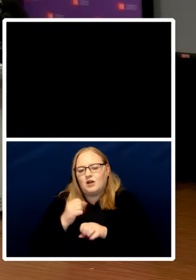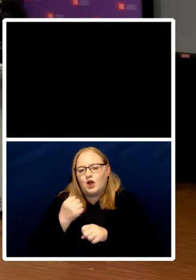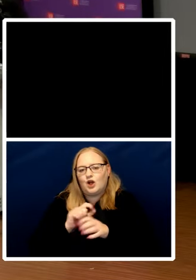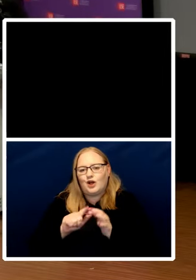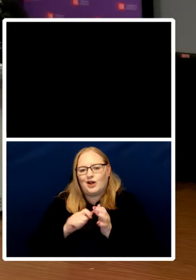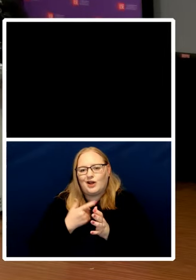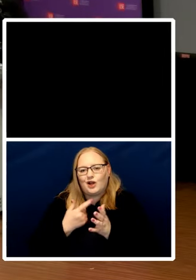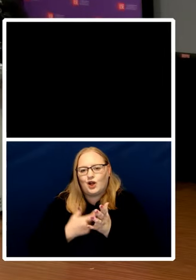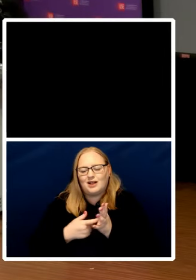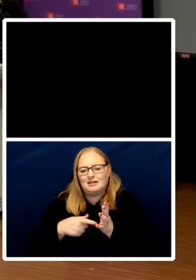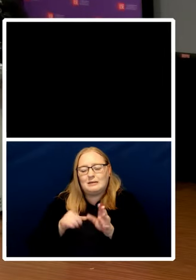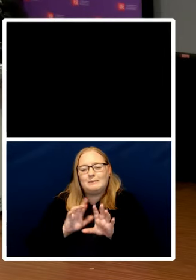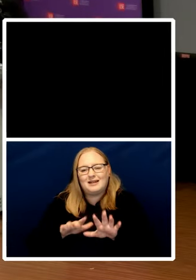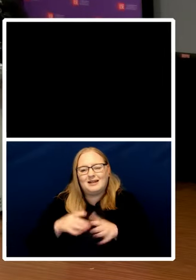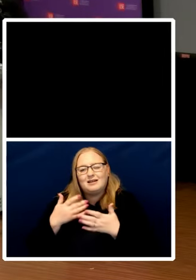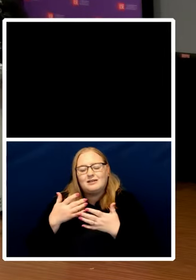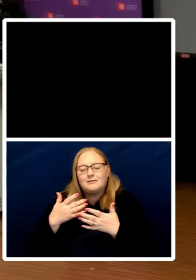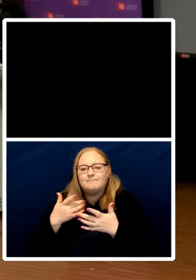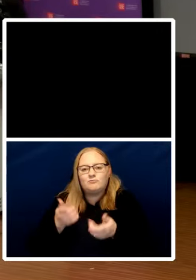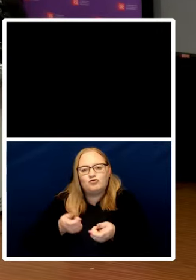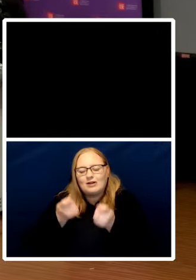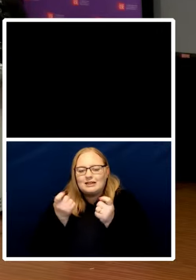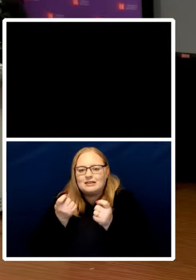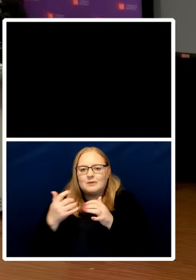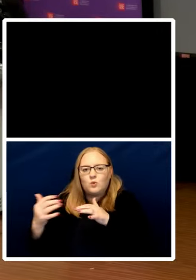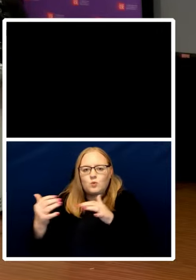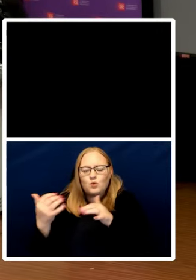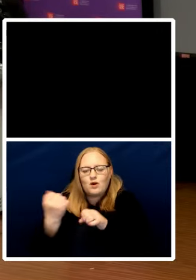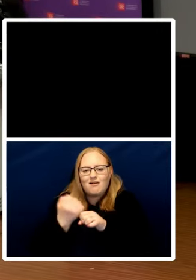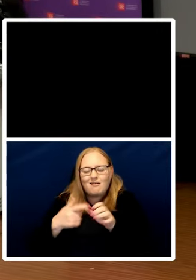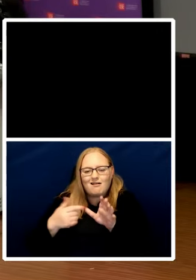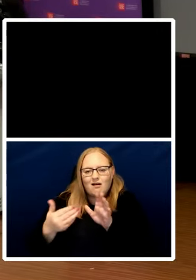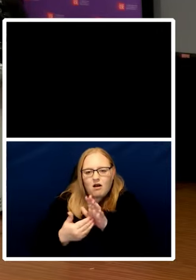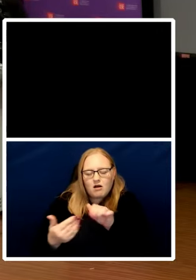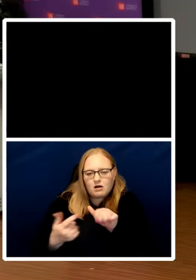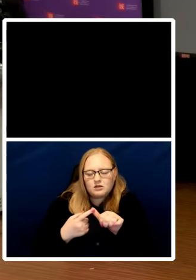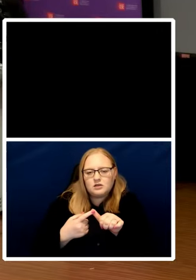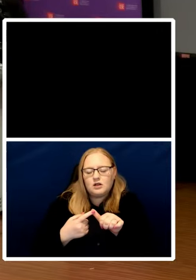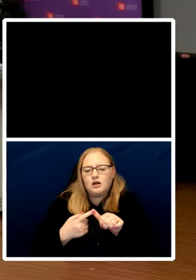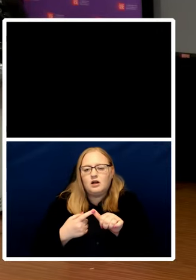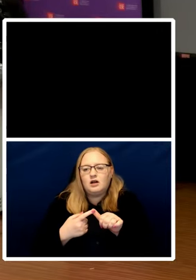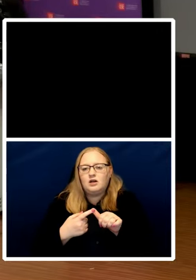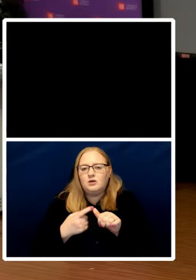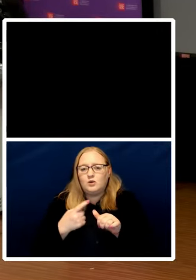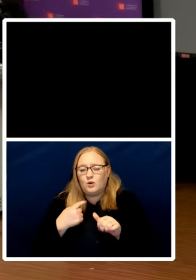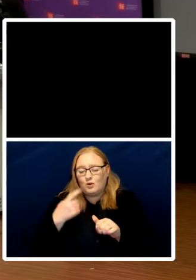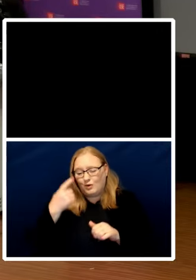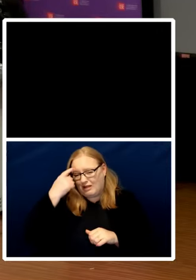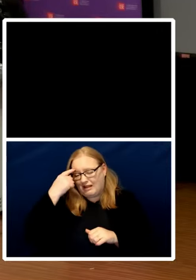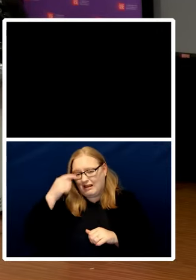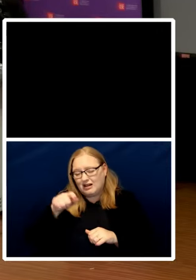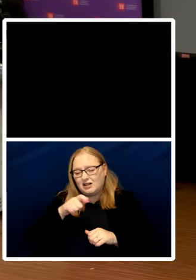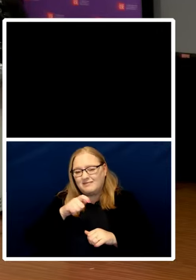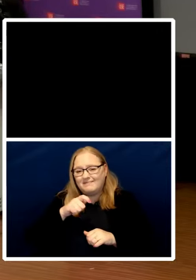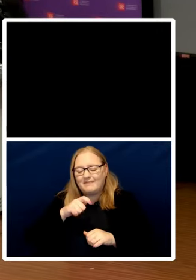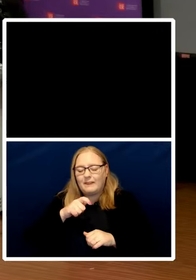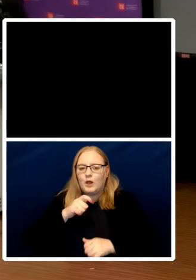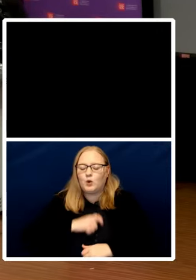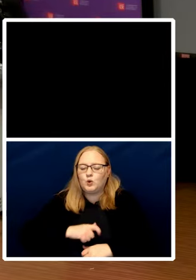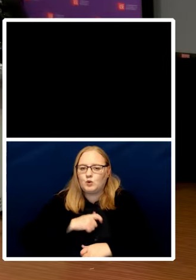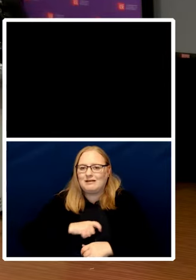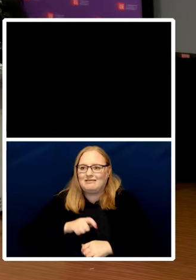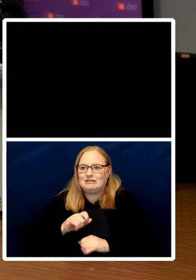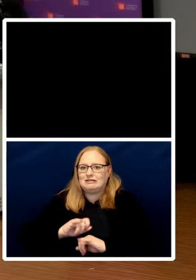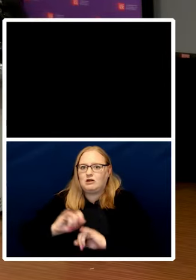plays in navigating humanitarian such a humanitarian crisis so um